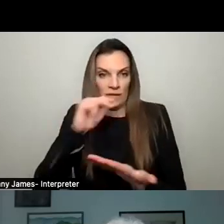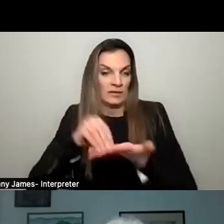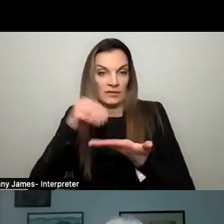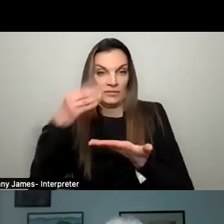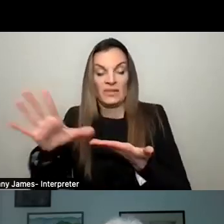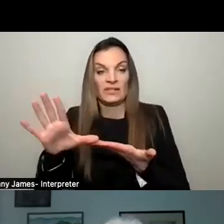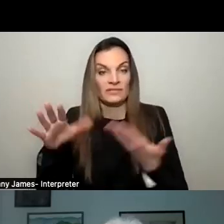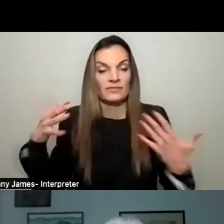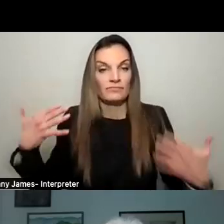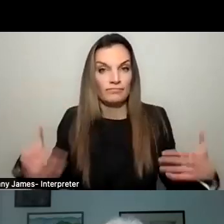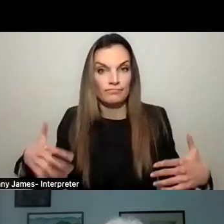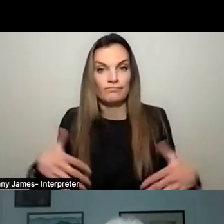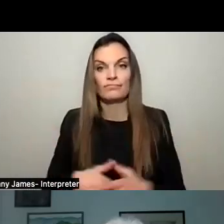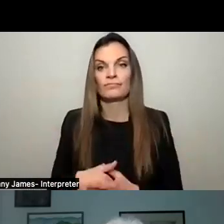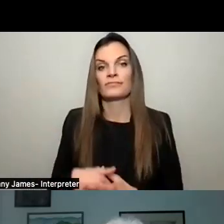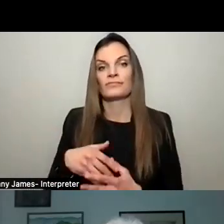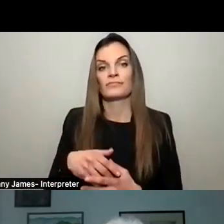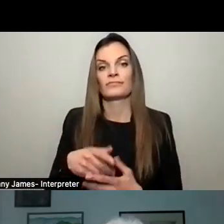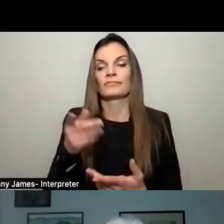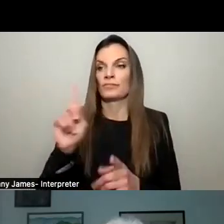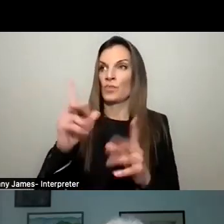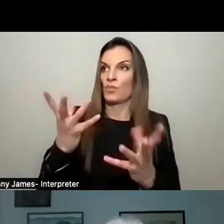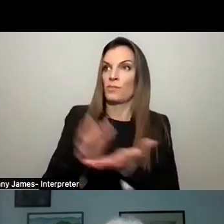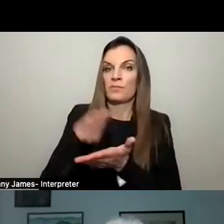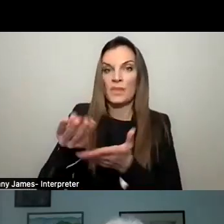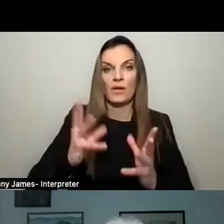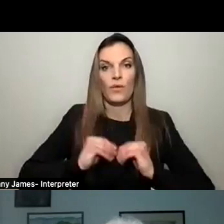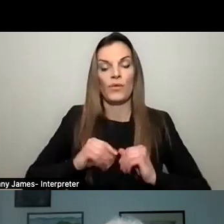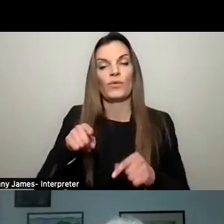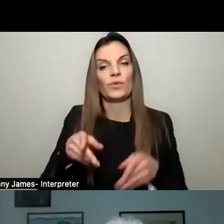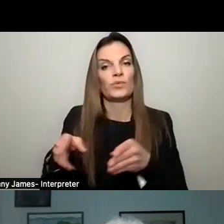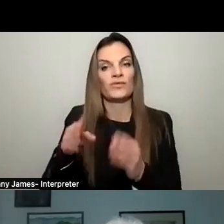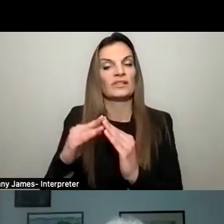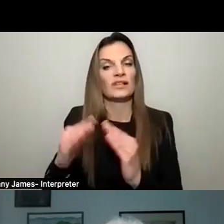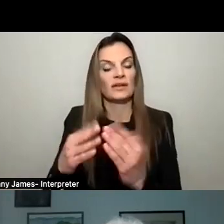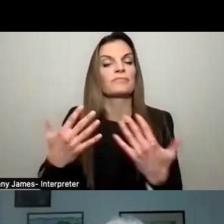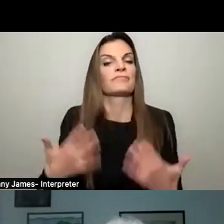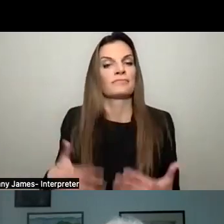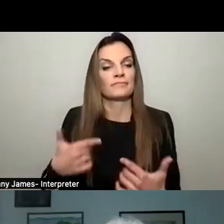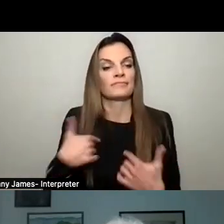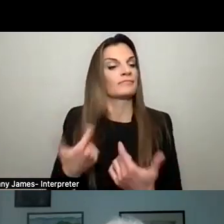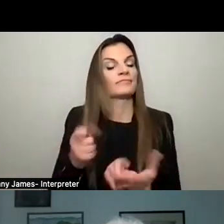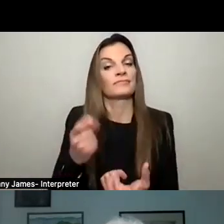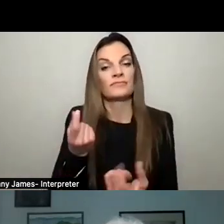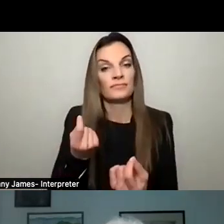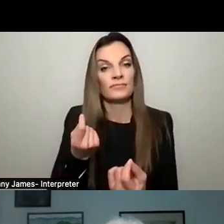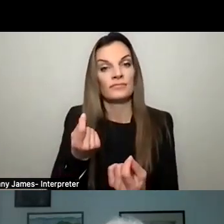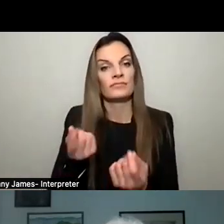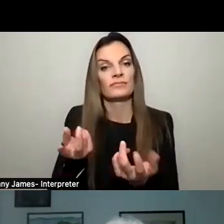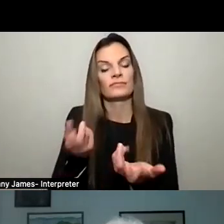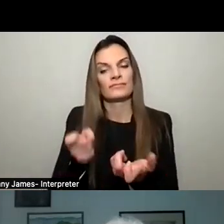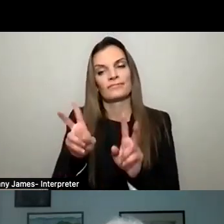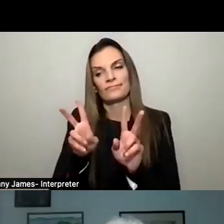look at a comprehensive plan, places to own in the river towns. What we need to do is look at ways of leveraging